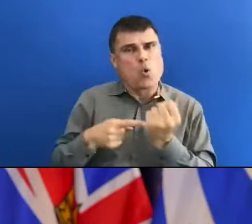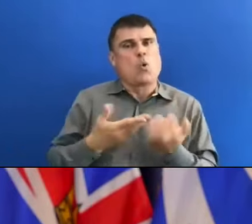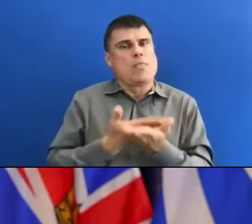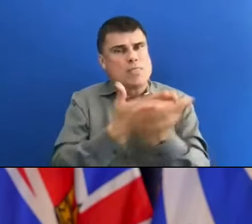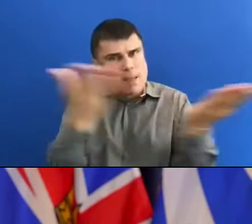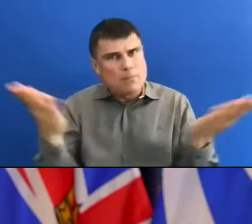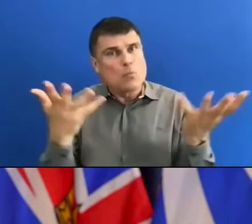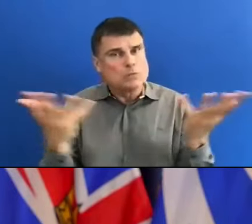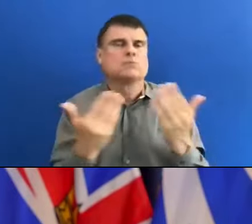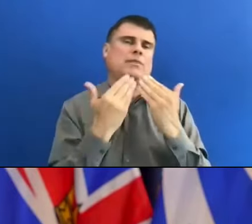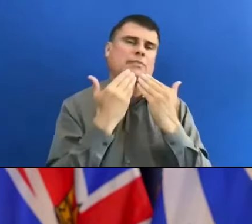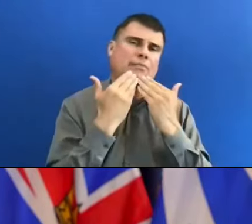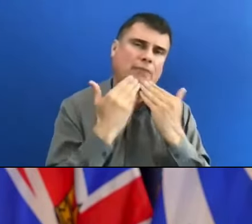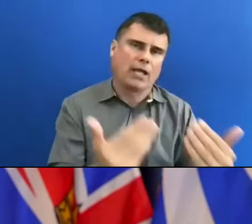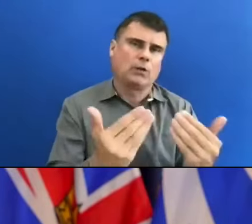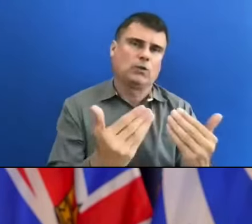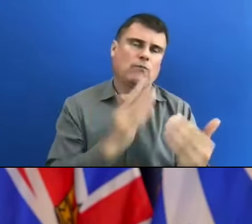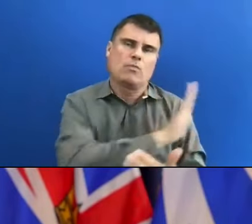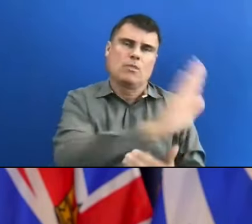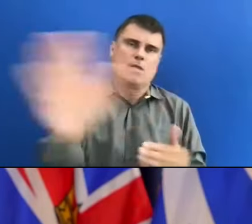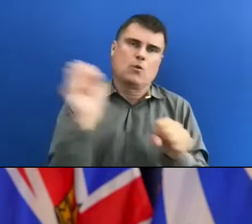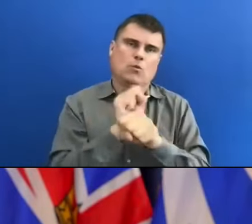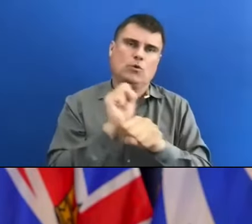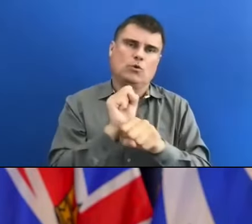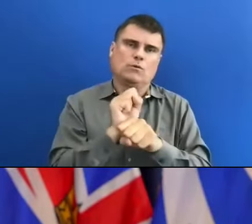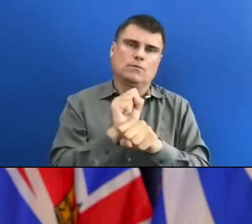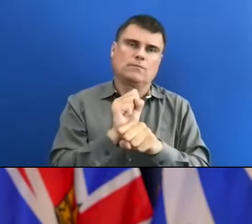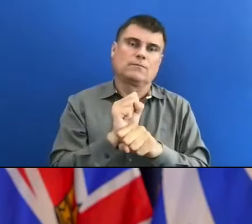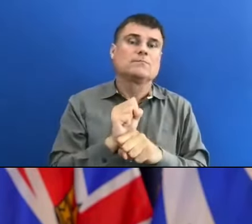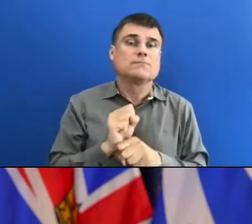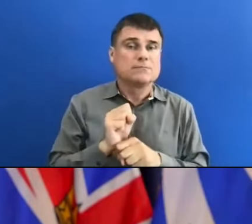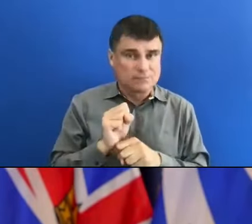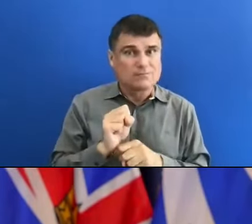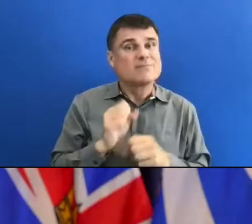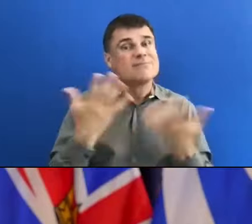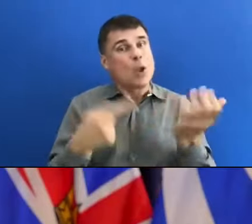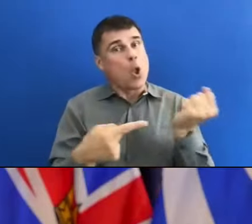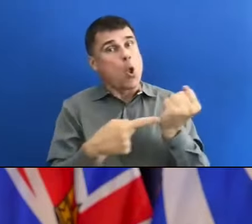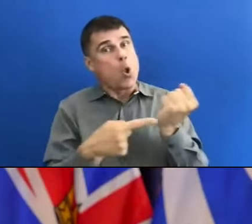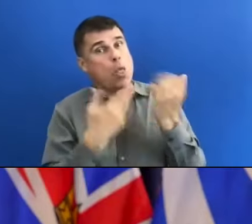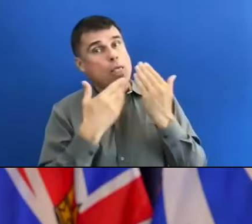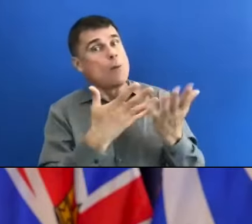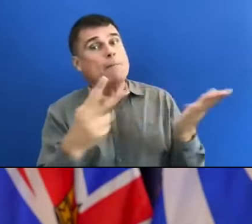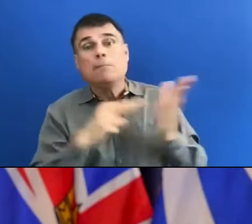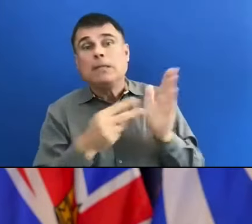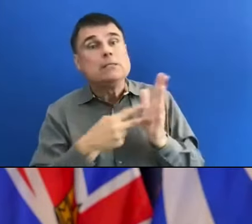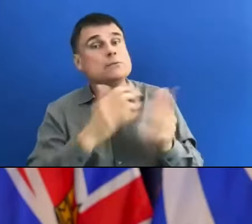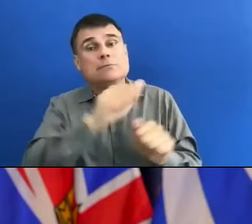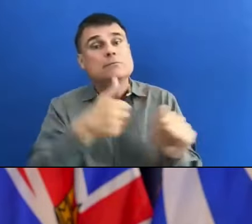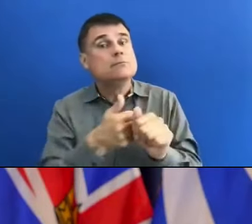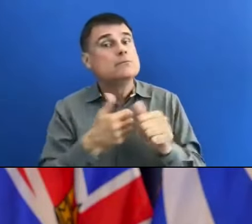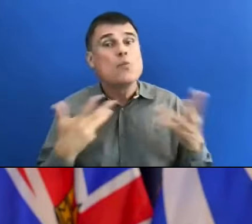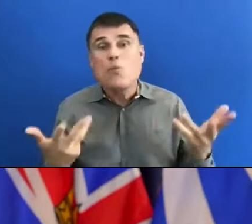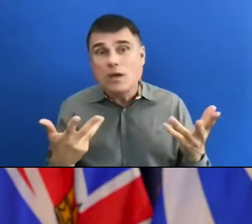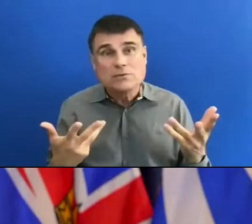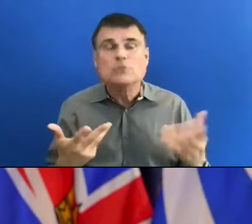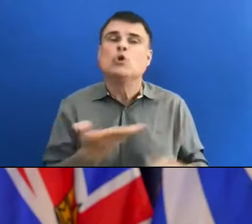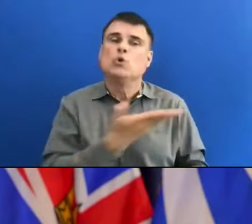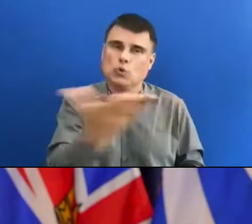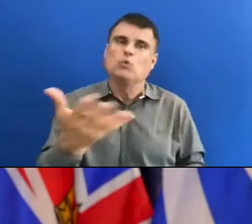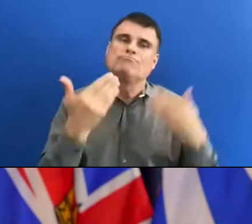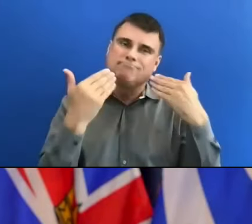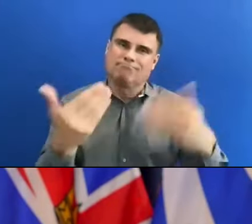of gratitude, it seems to me, is to continue to get vaccinated. Tomorrow, I believe, tomorrow morning, we will have done our 5